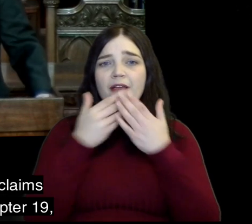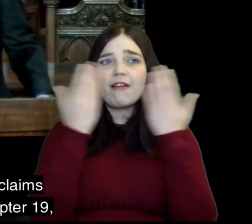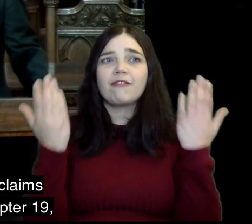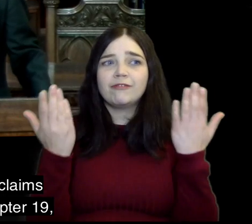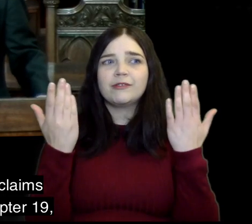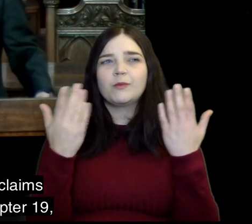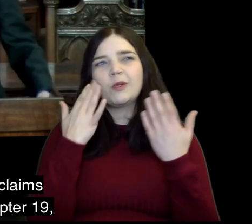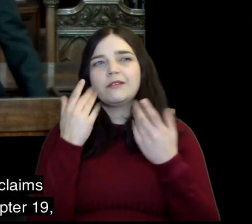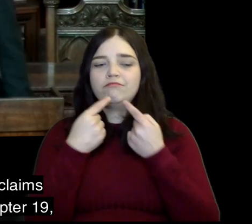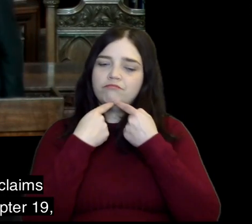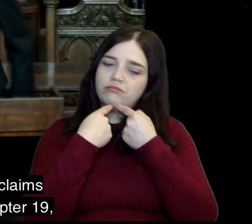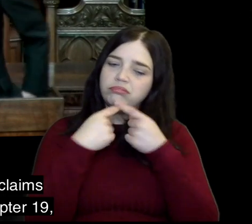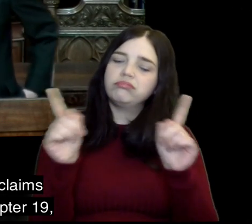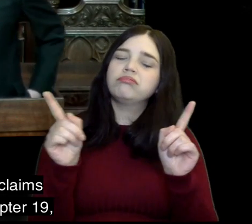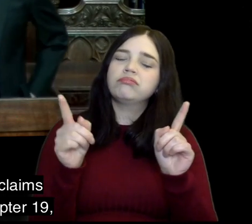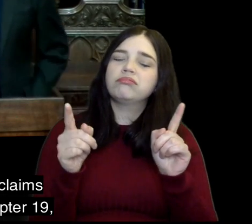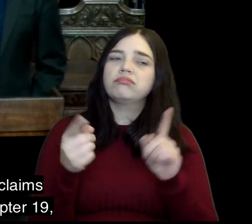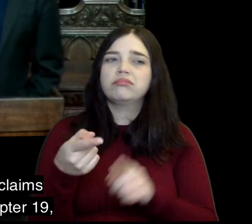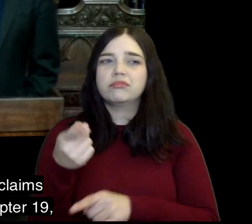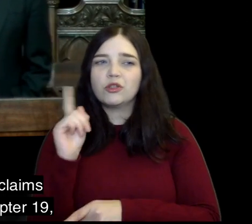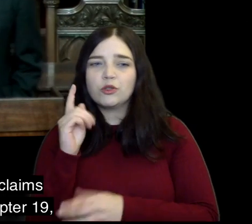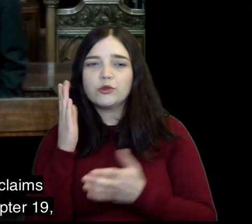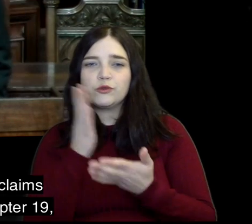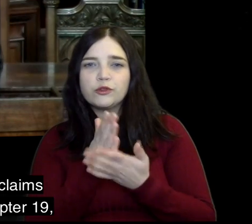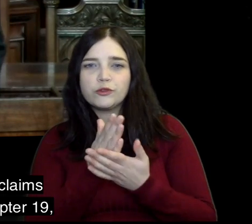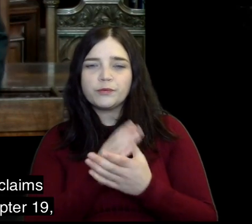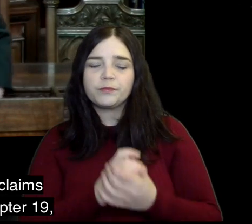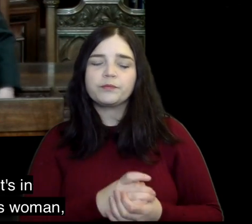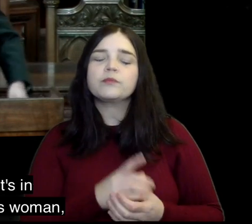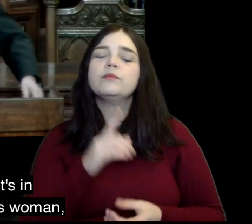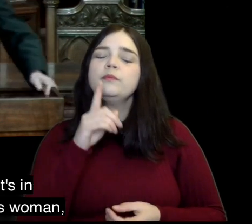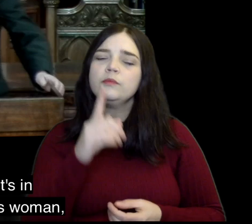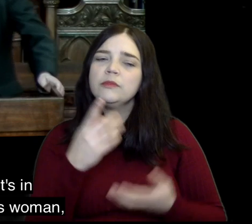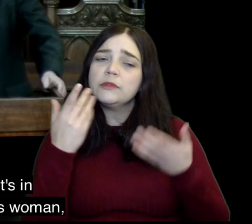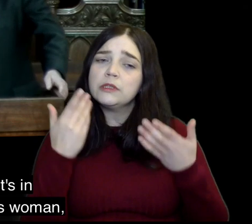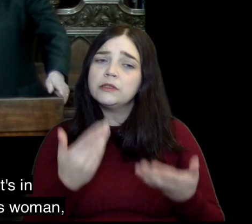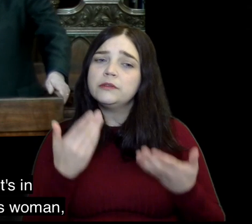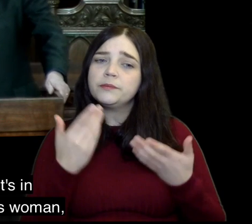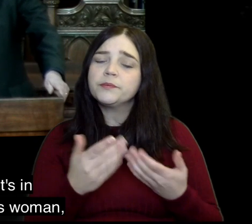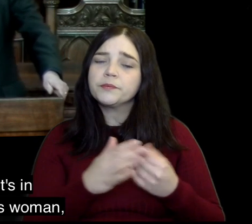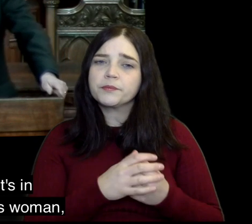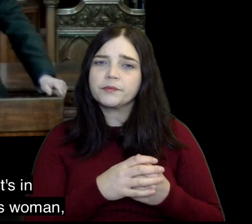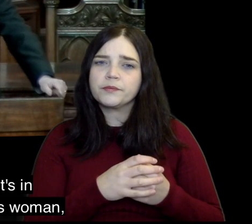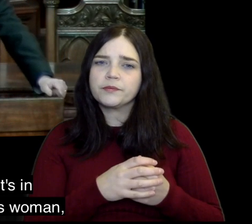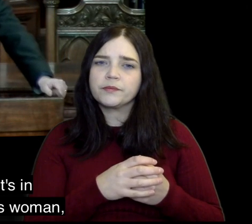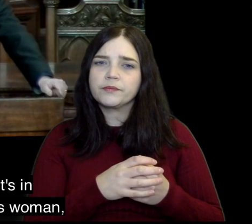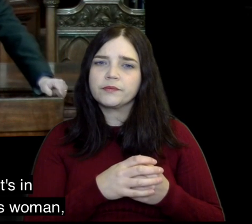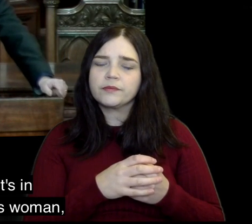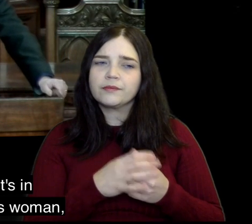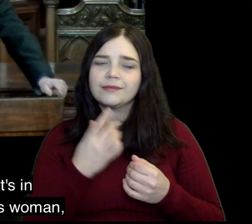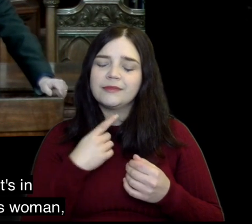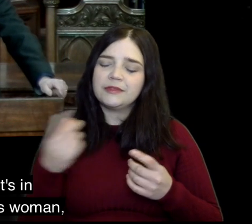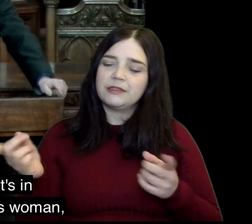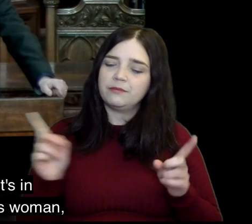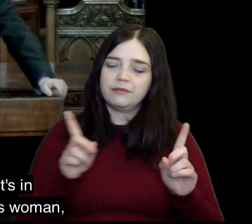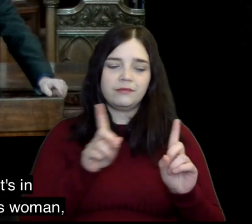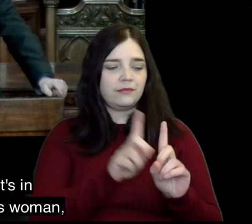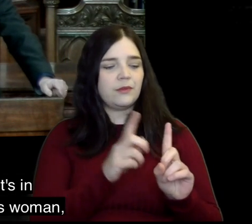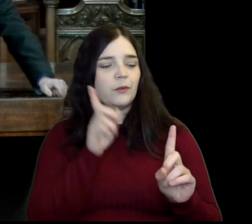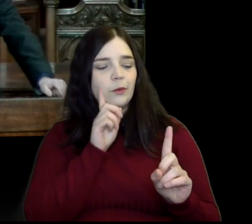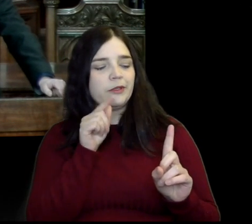Elijah will bring fire from heaven as he boldly proclaims God's truth in chapter 19 but just now